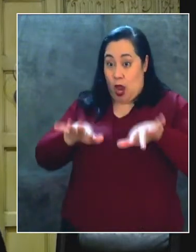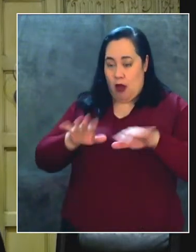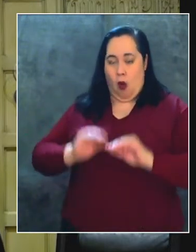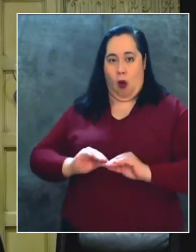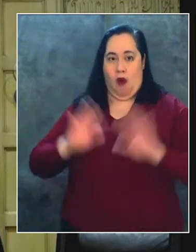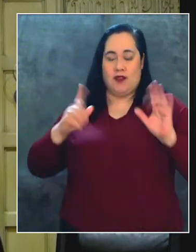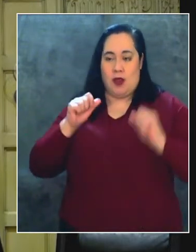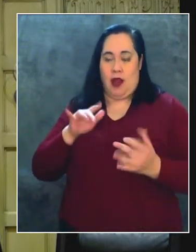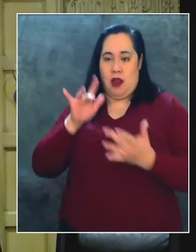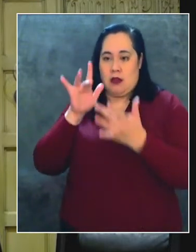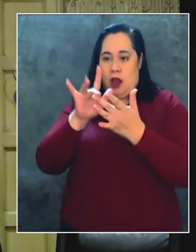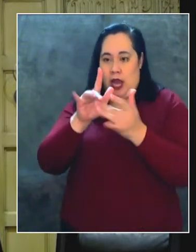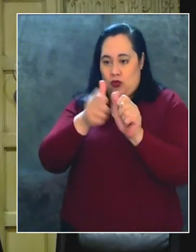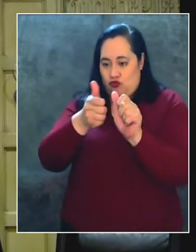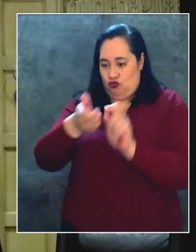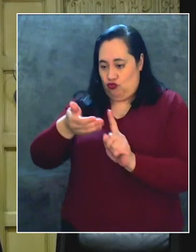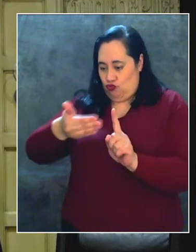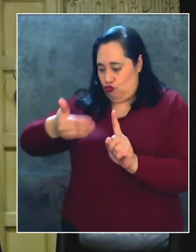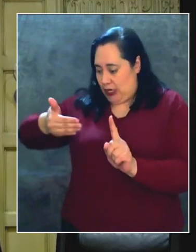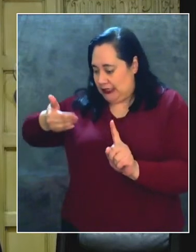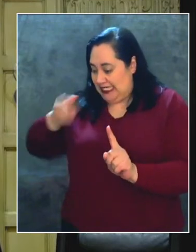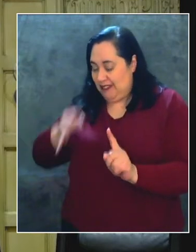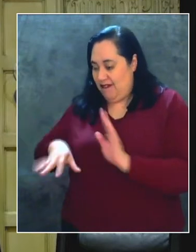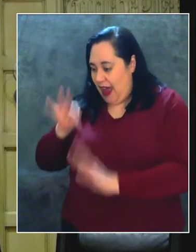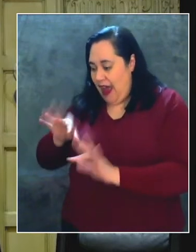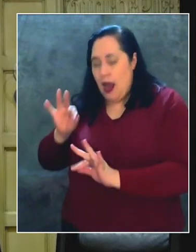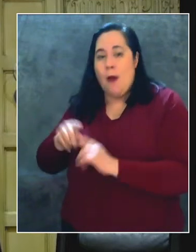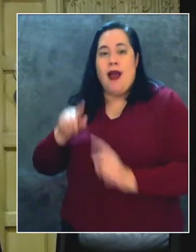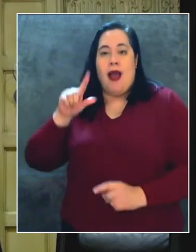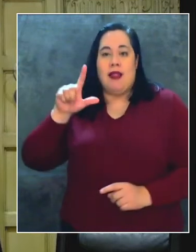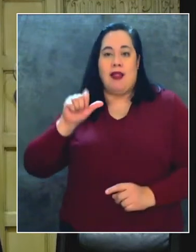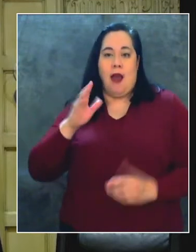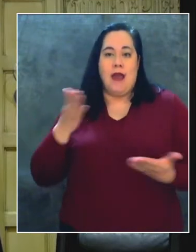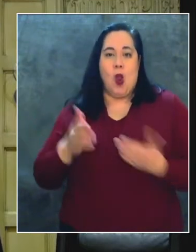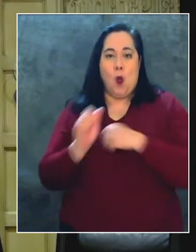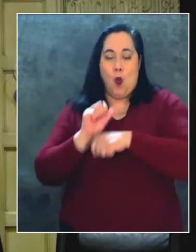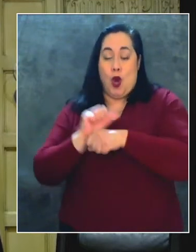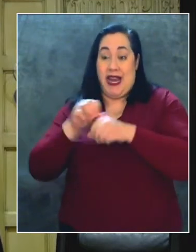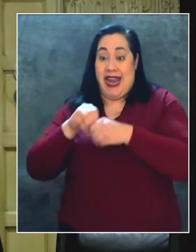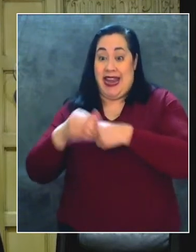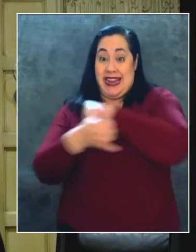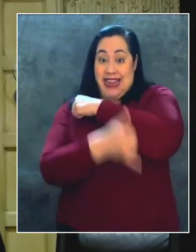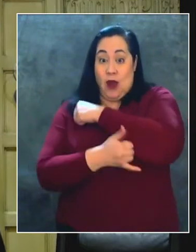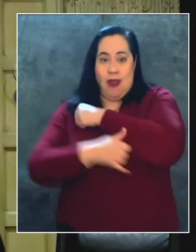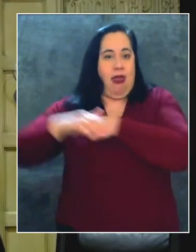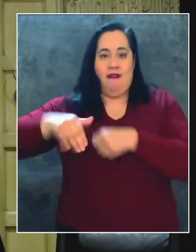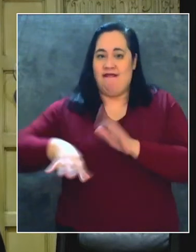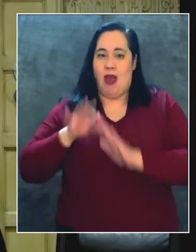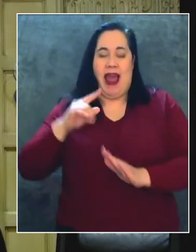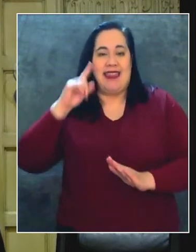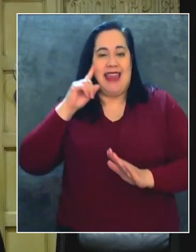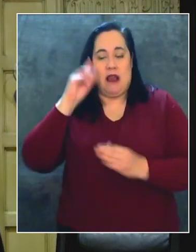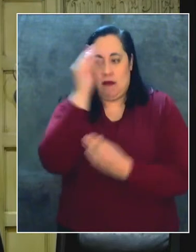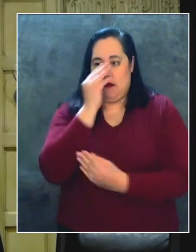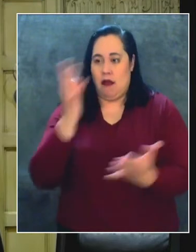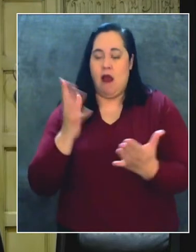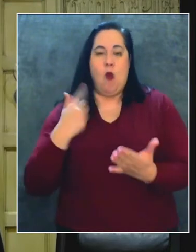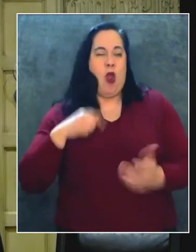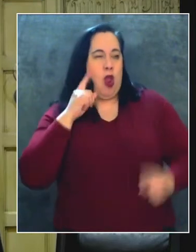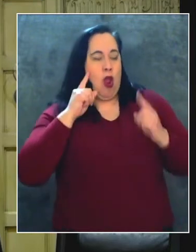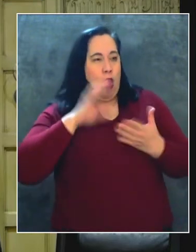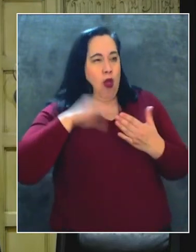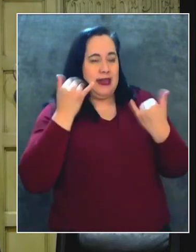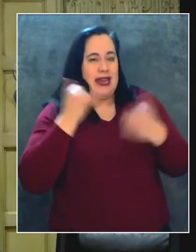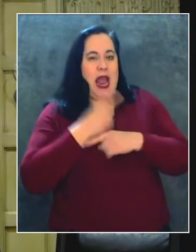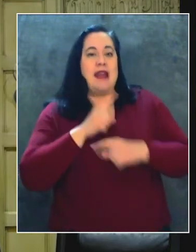we can contact Trace if we find it. The labs here that have been working in the county have not found it yet here, though. I think it was made public today. It was